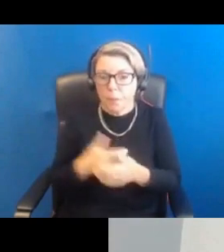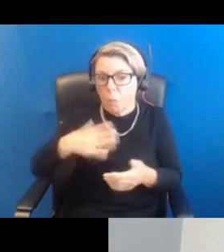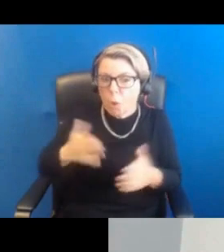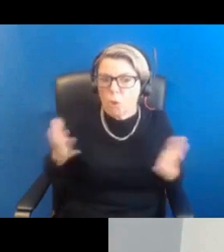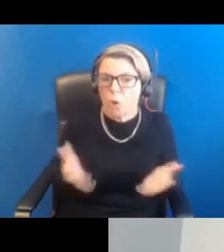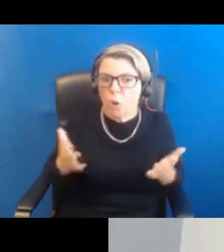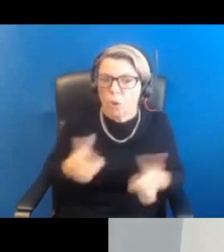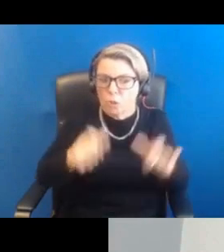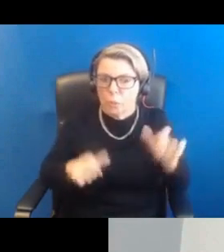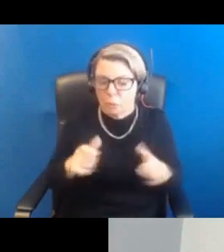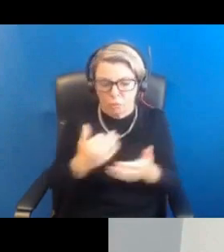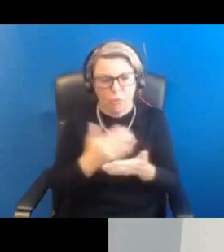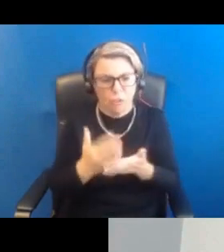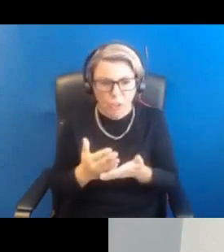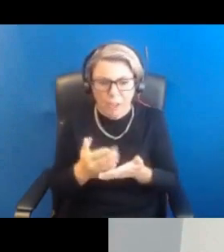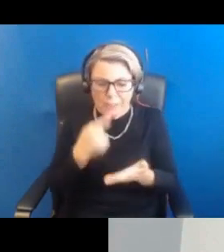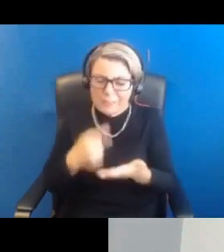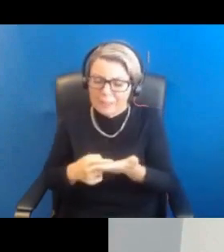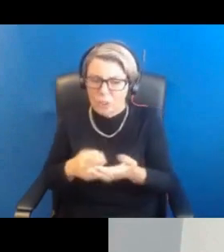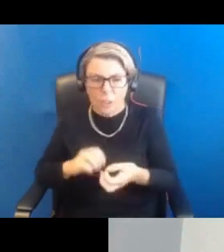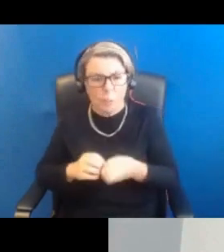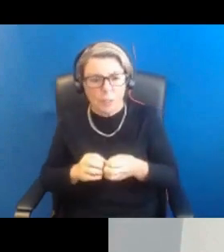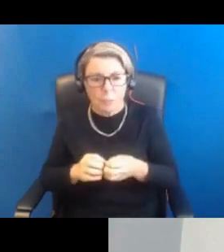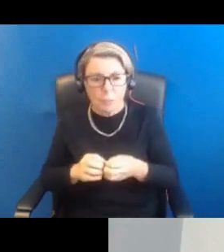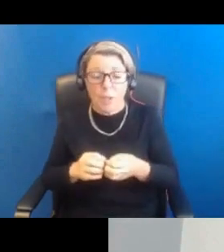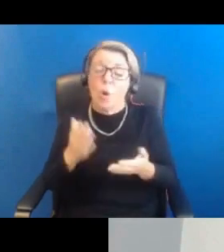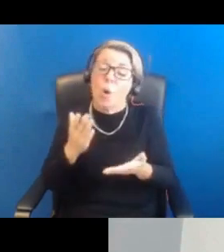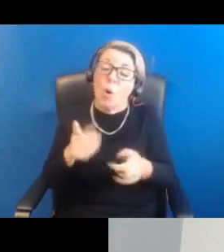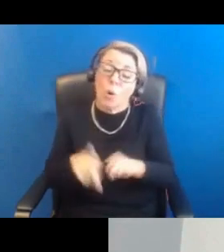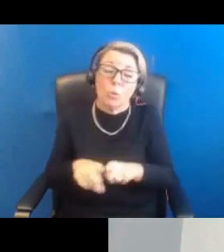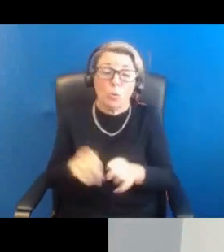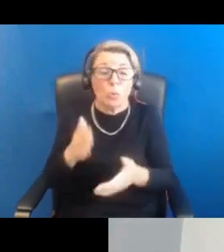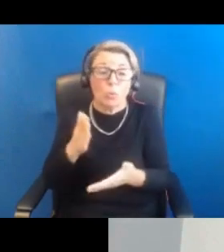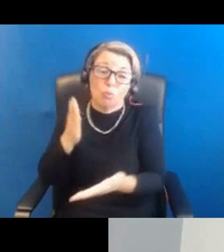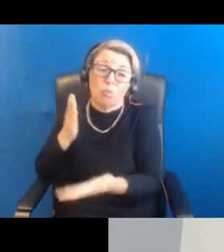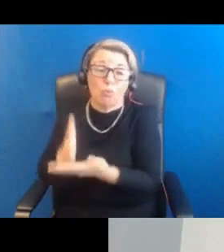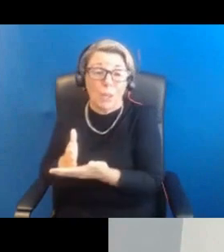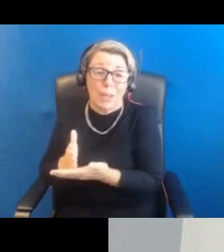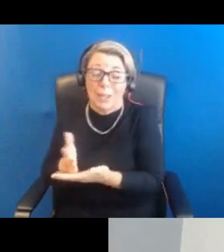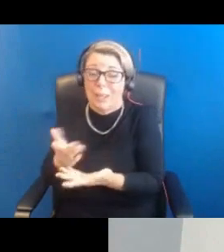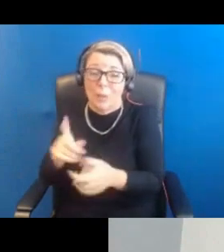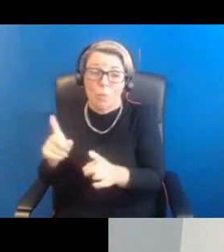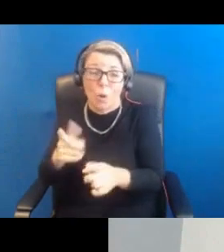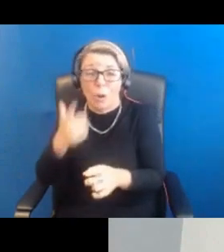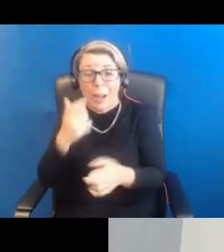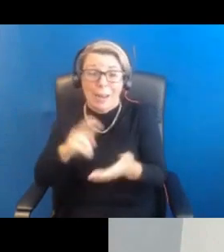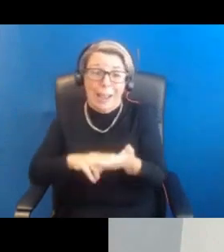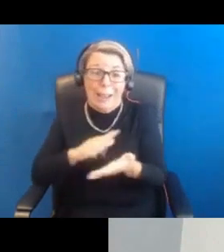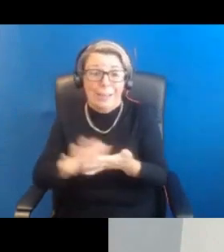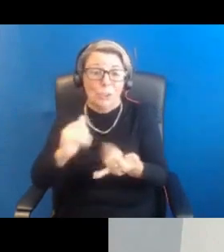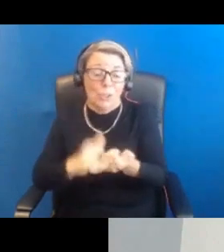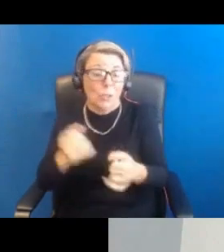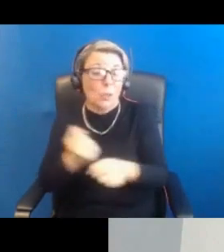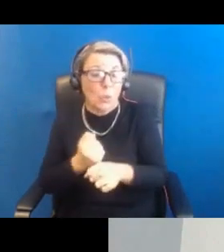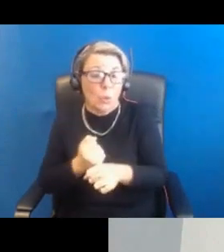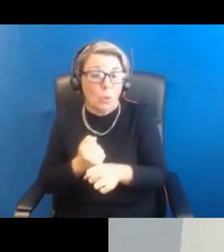decision-making, but to have realistic expectations of what the NHS can do for them. And I think, as